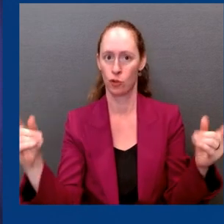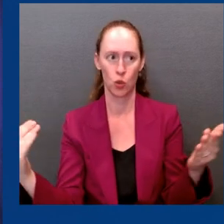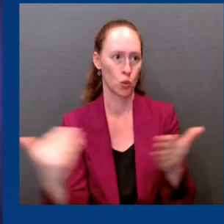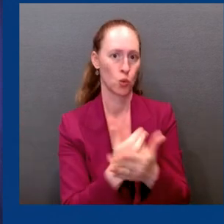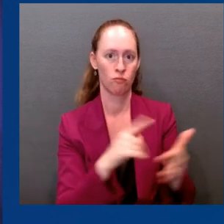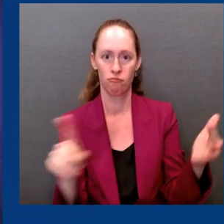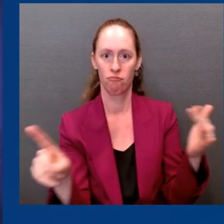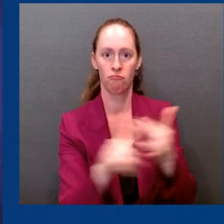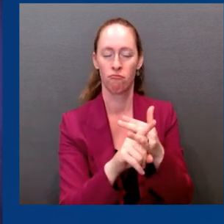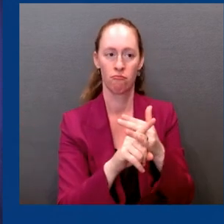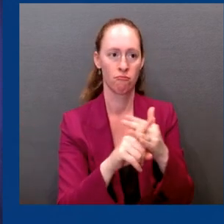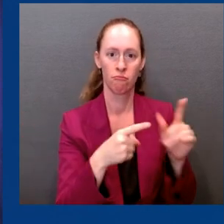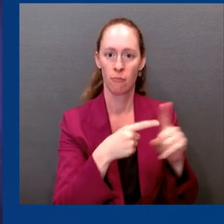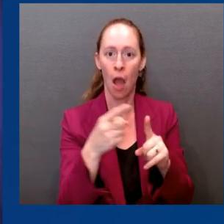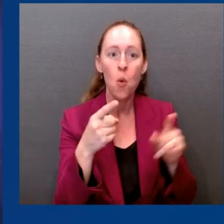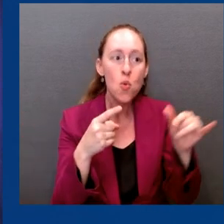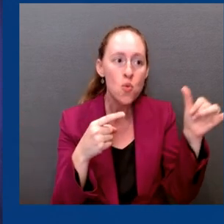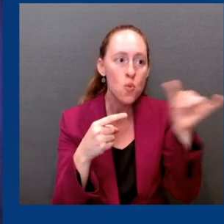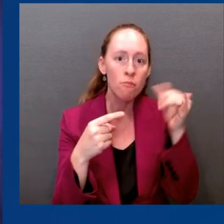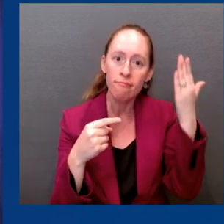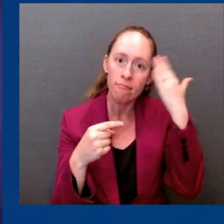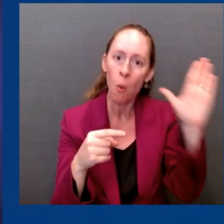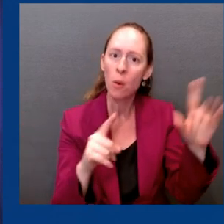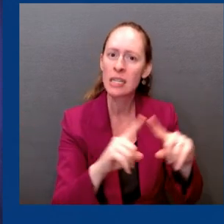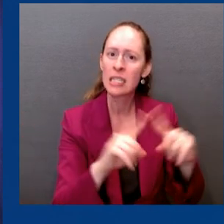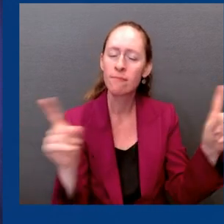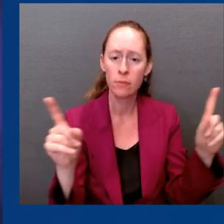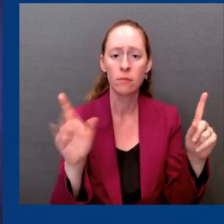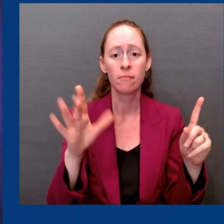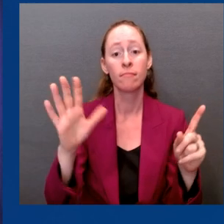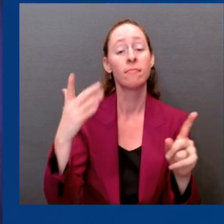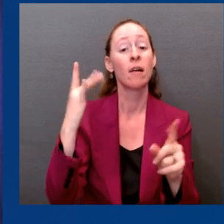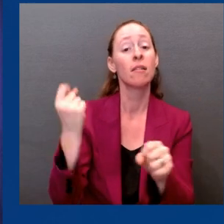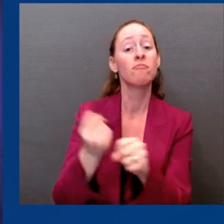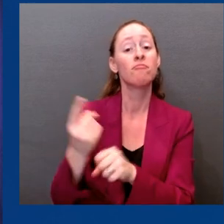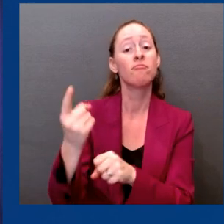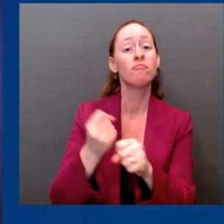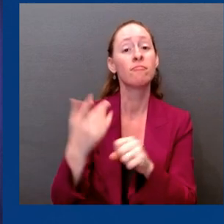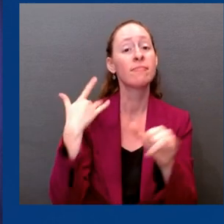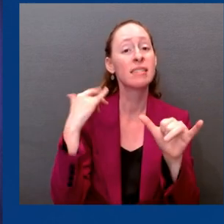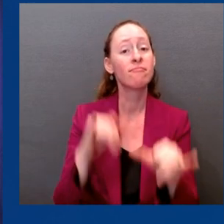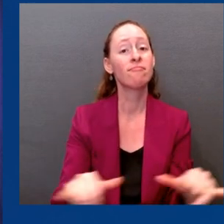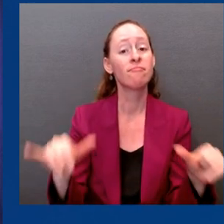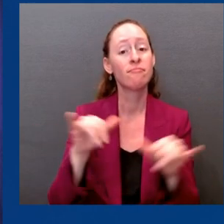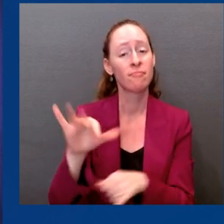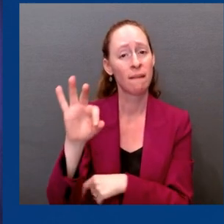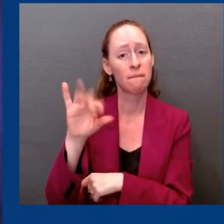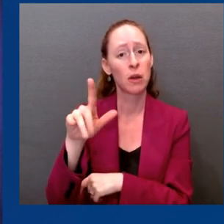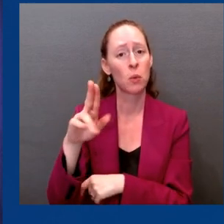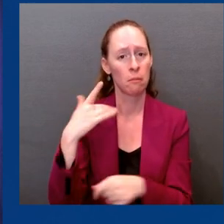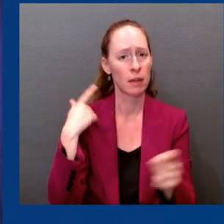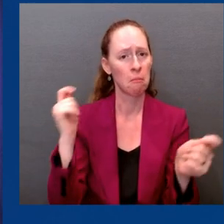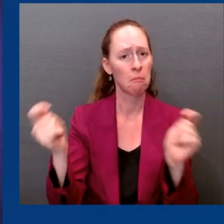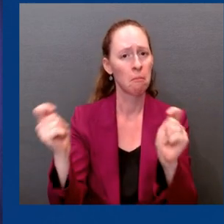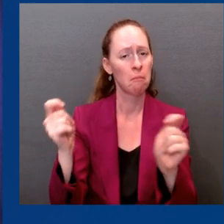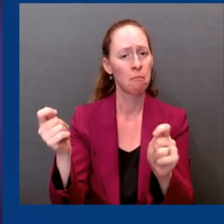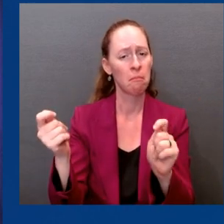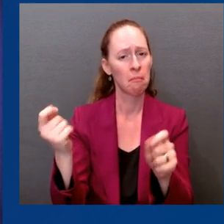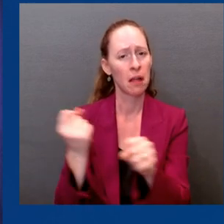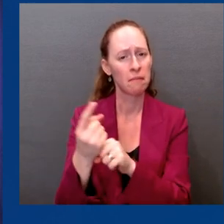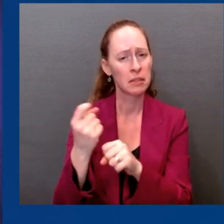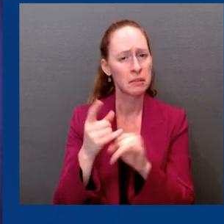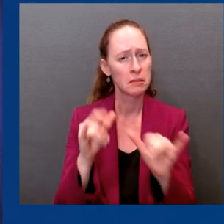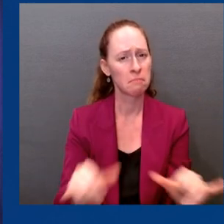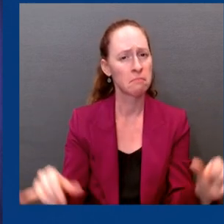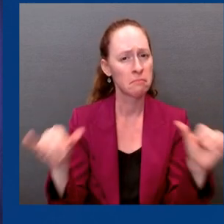It holds us in good stead when people get it. We know that there could be some curve ball pandemic flu that shows up in